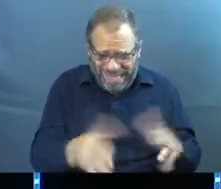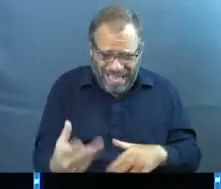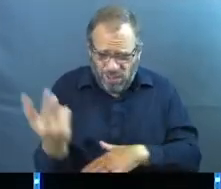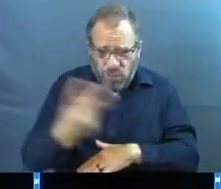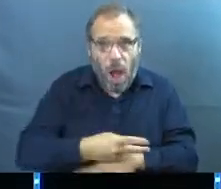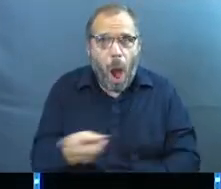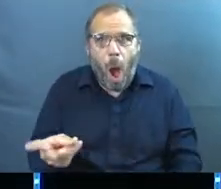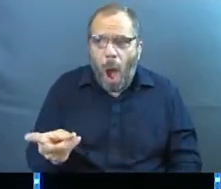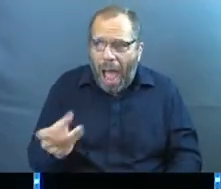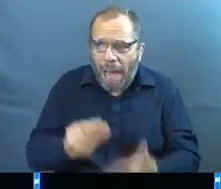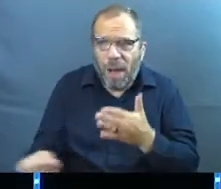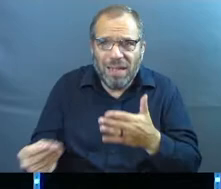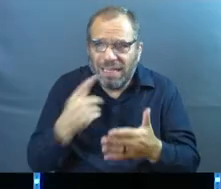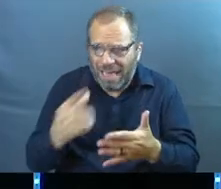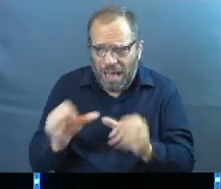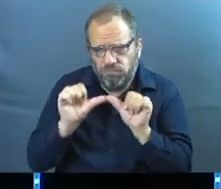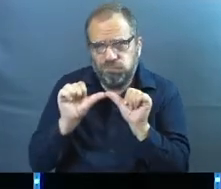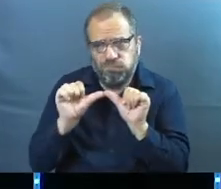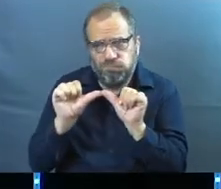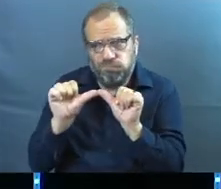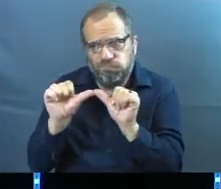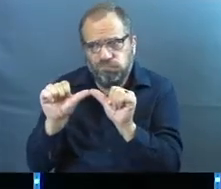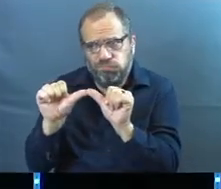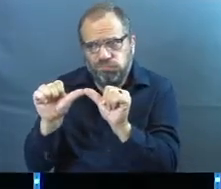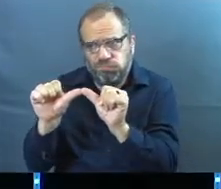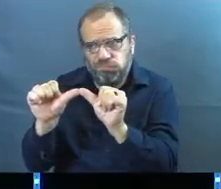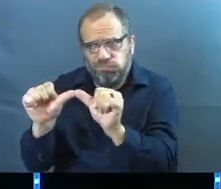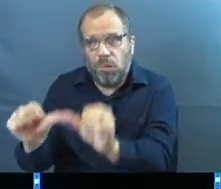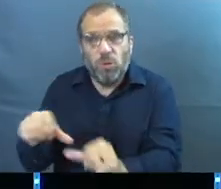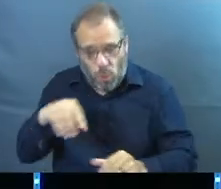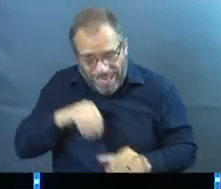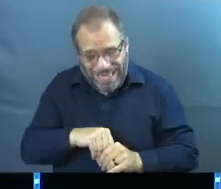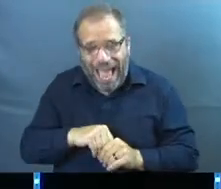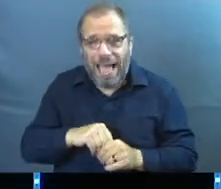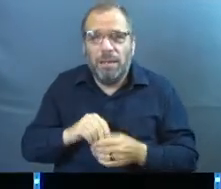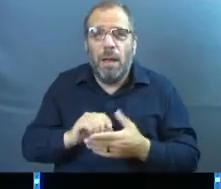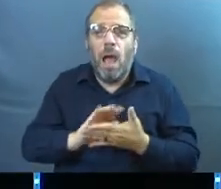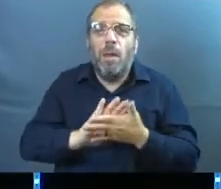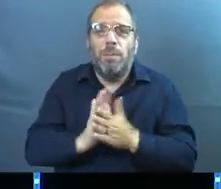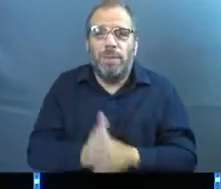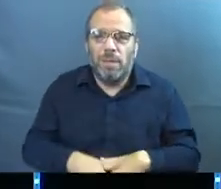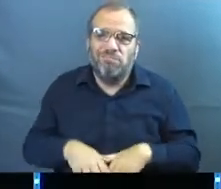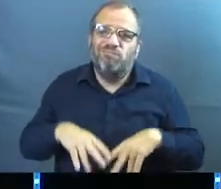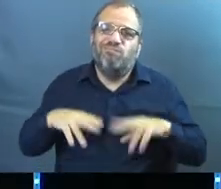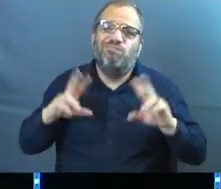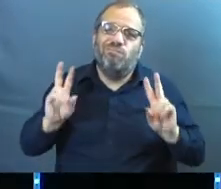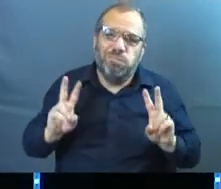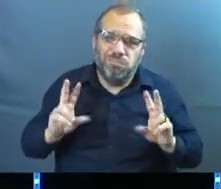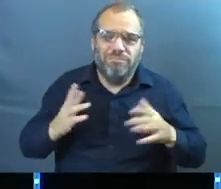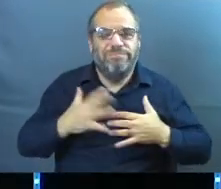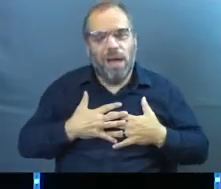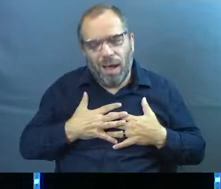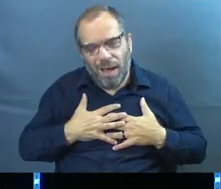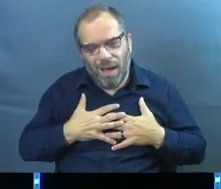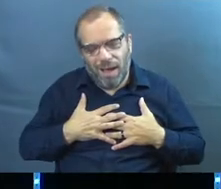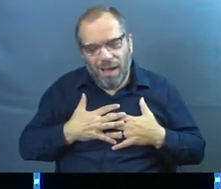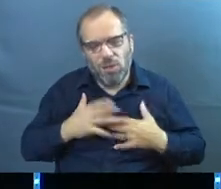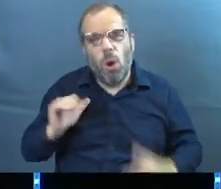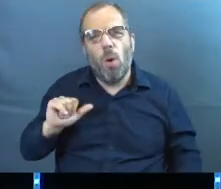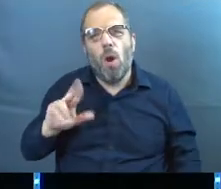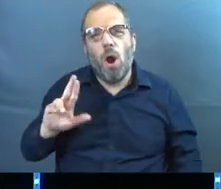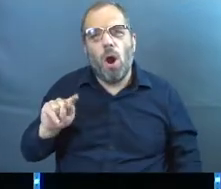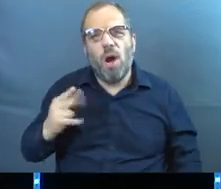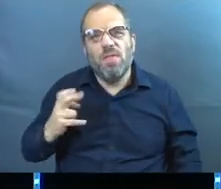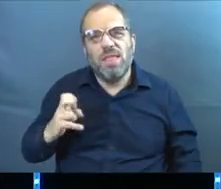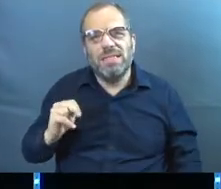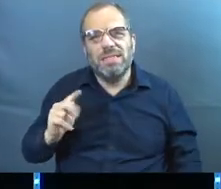days. I got this thing that's going to last, and there's some inner peace in there, right? So again, authenticity matters, and I'll give you this quick